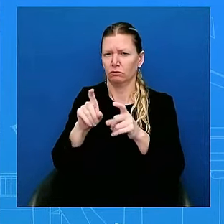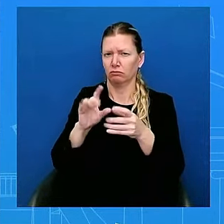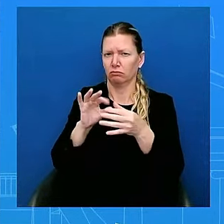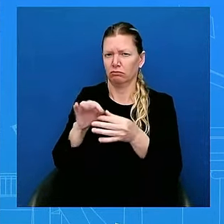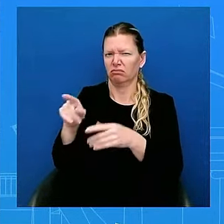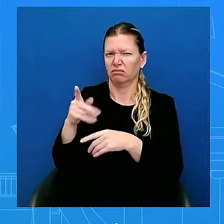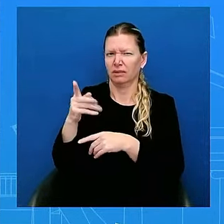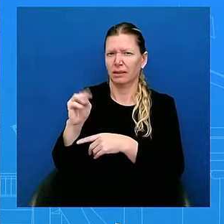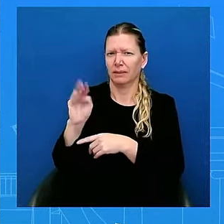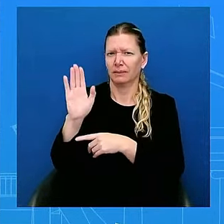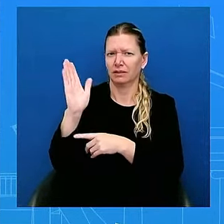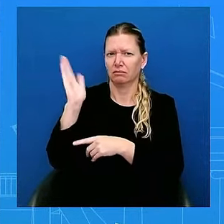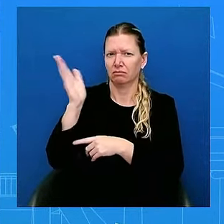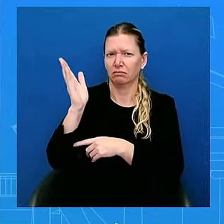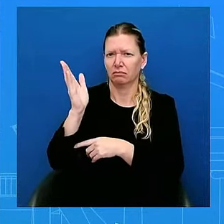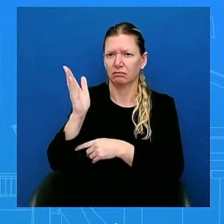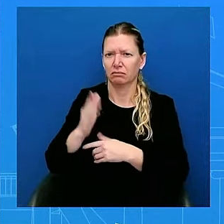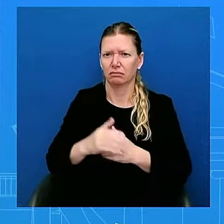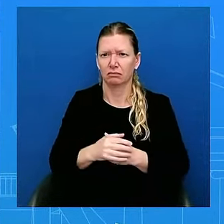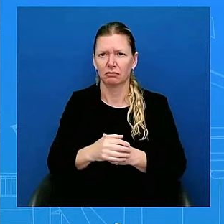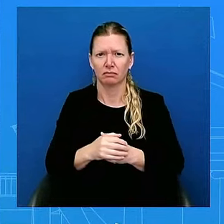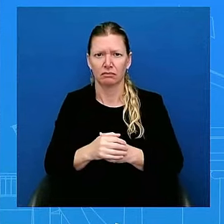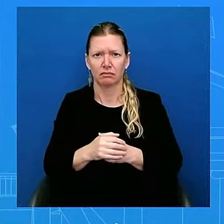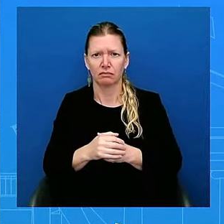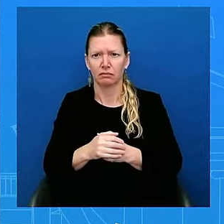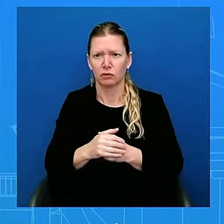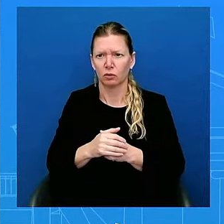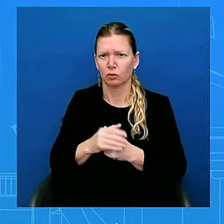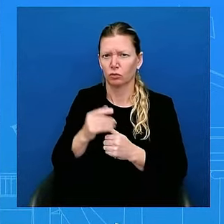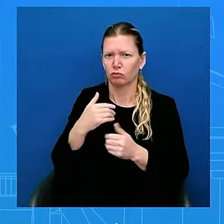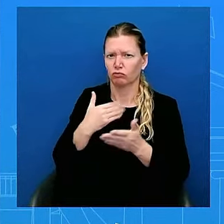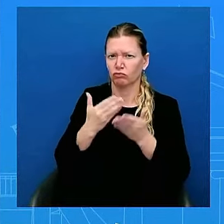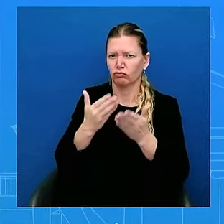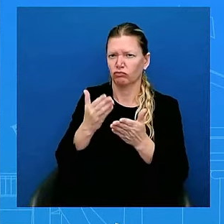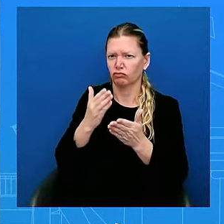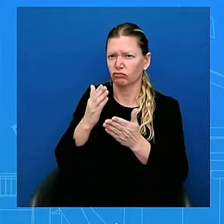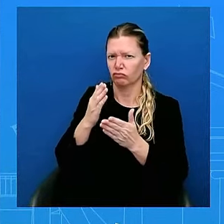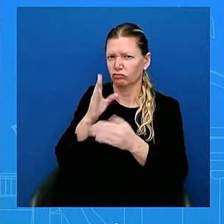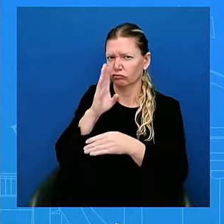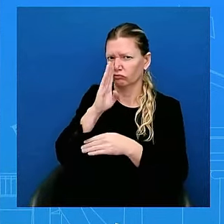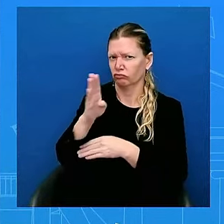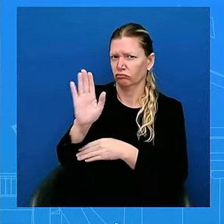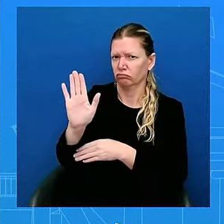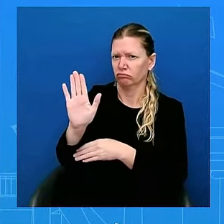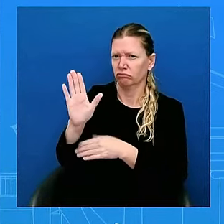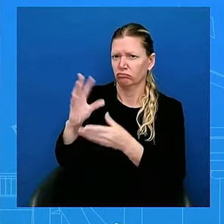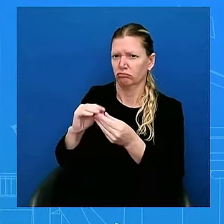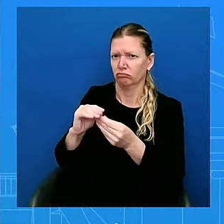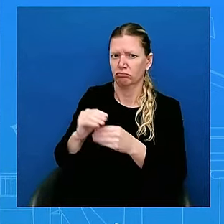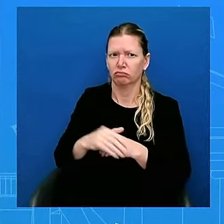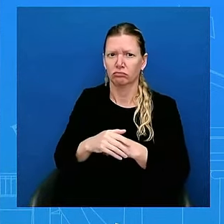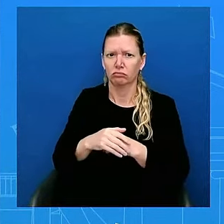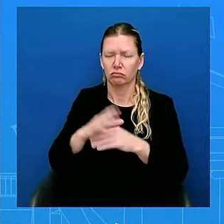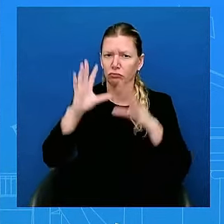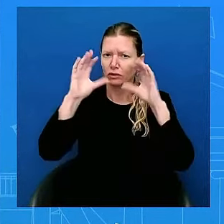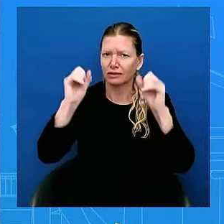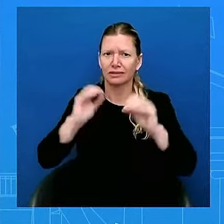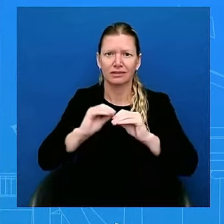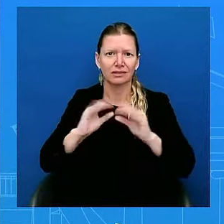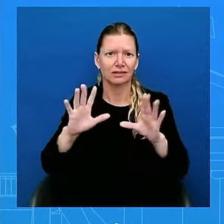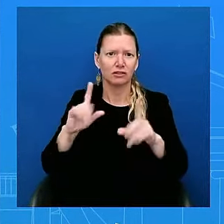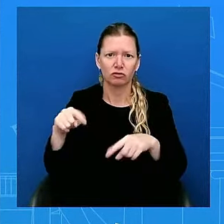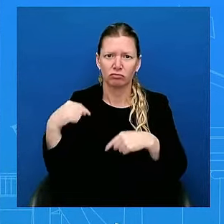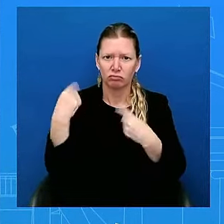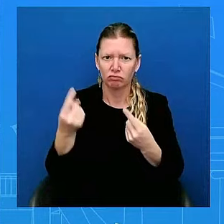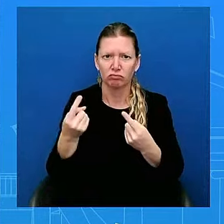them directly. Look, they're going to meet tomorrow. The President has always been clear on how he sees the future,